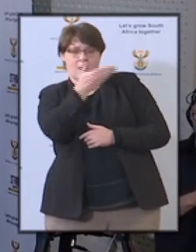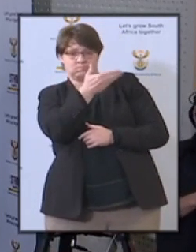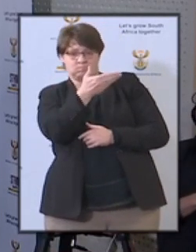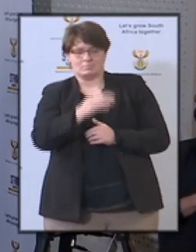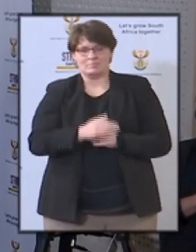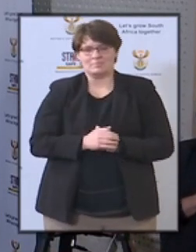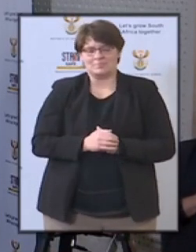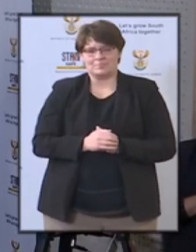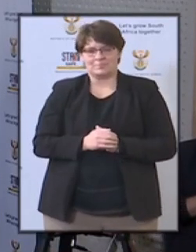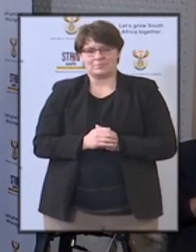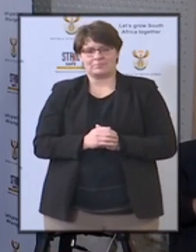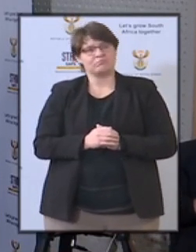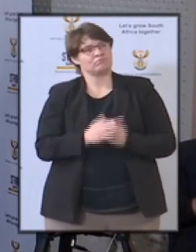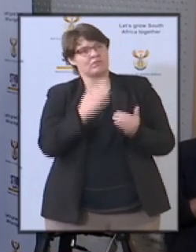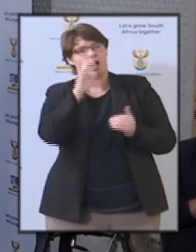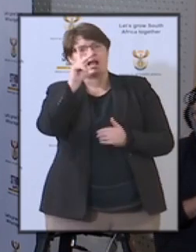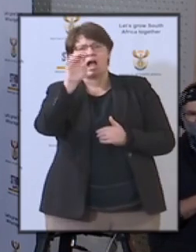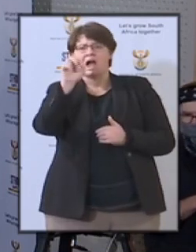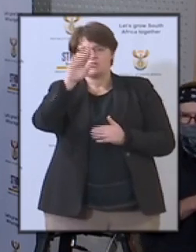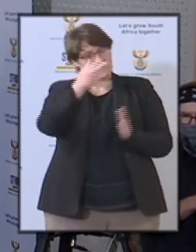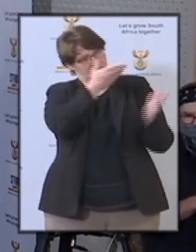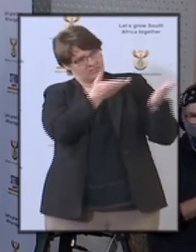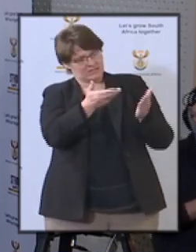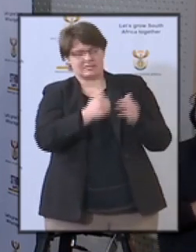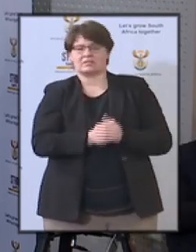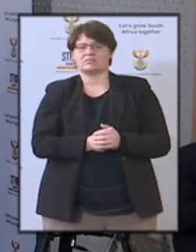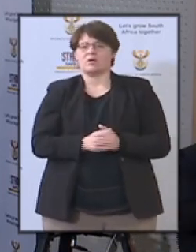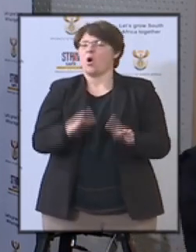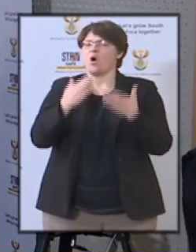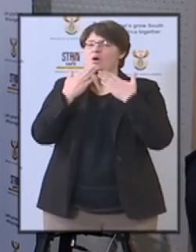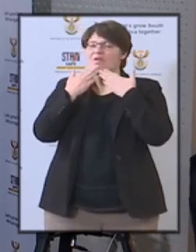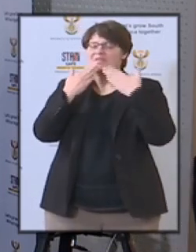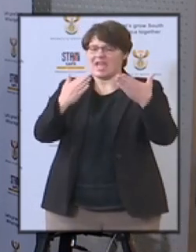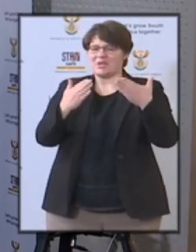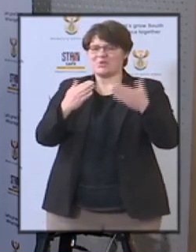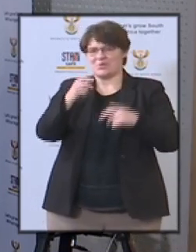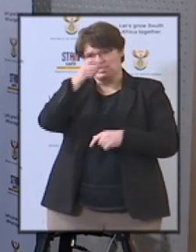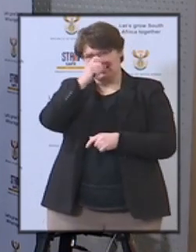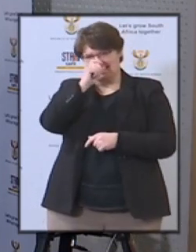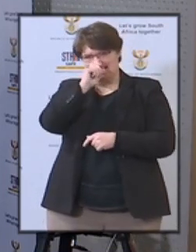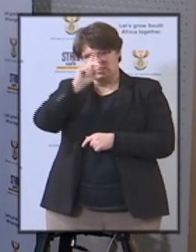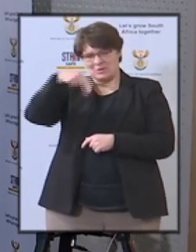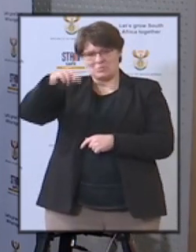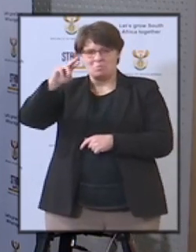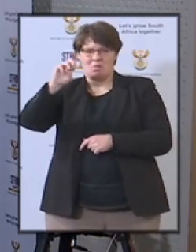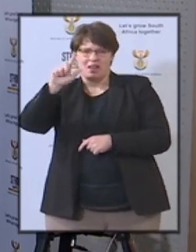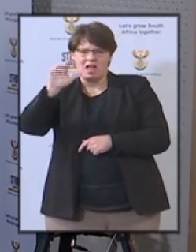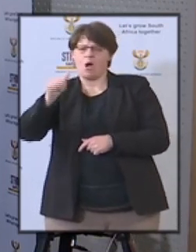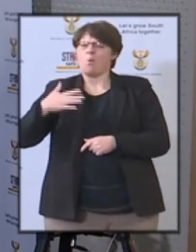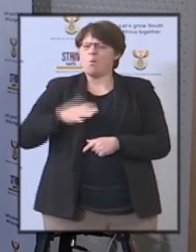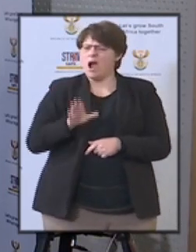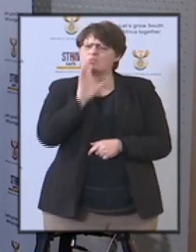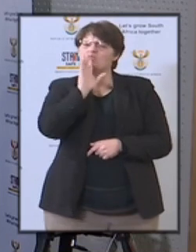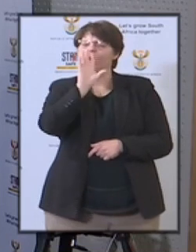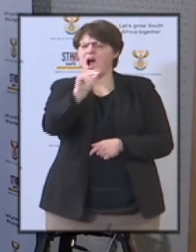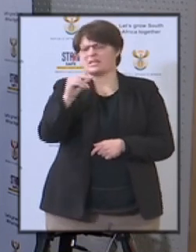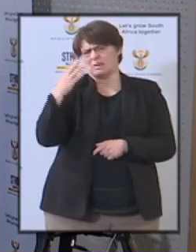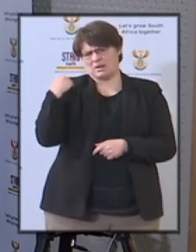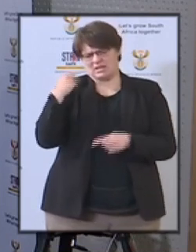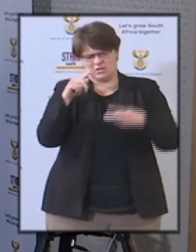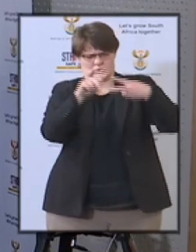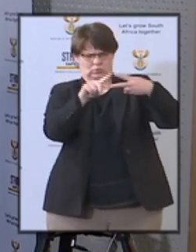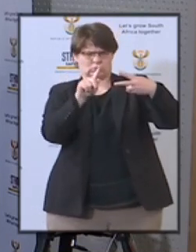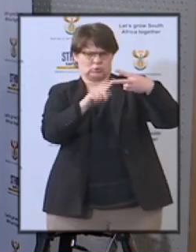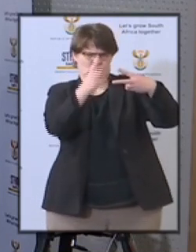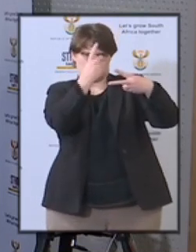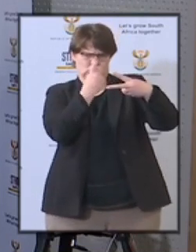go ahead carl uh thank you sister um i want to ask the minister uh two questions